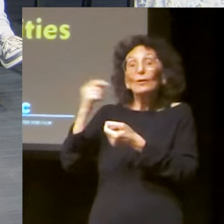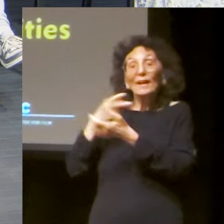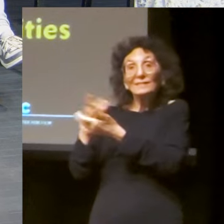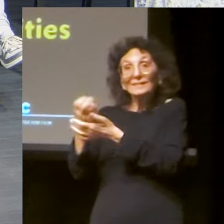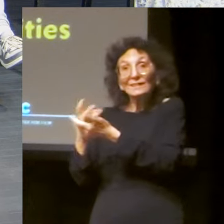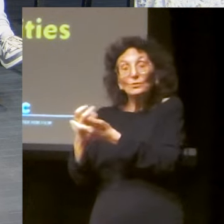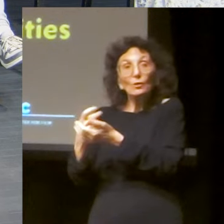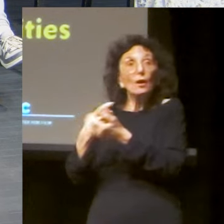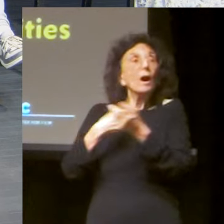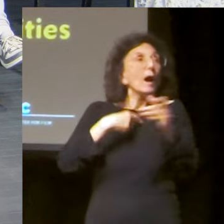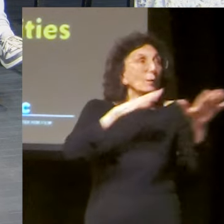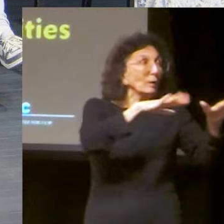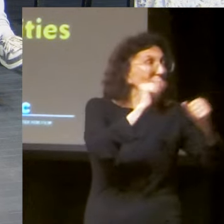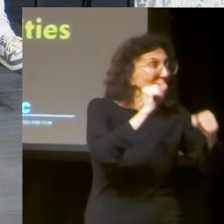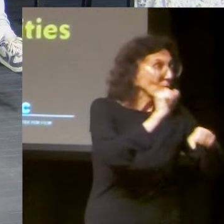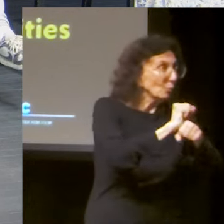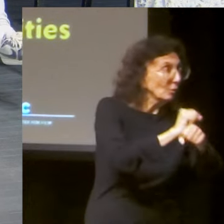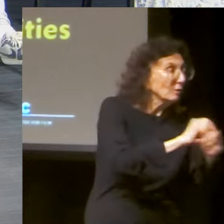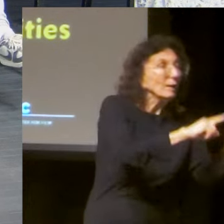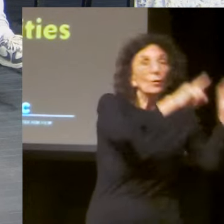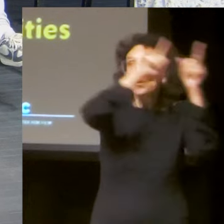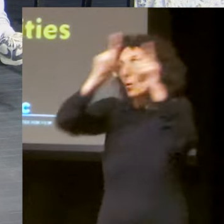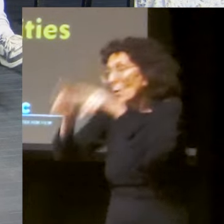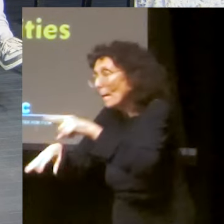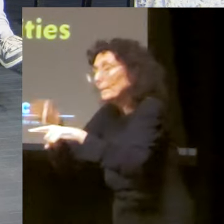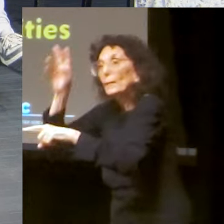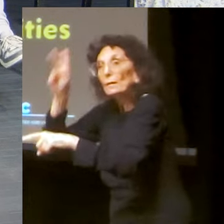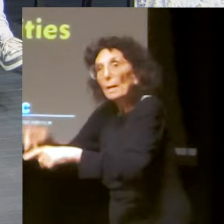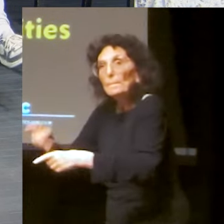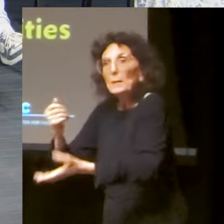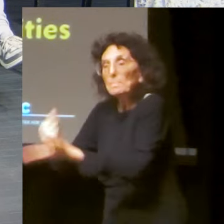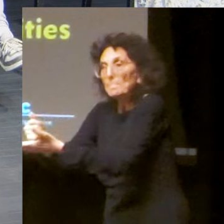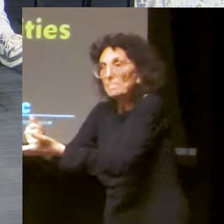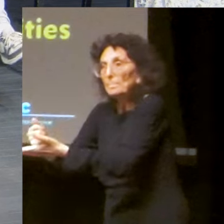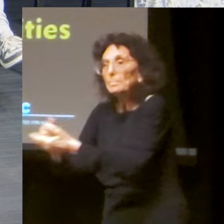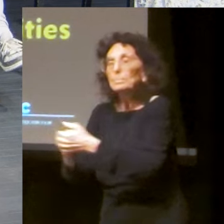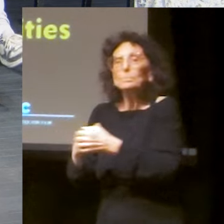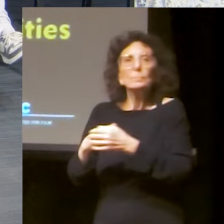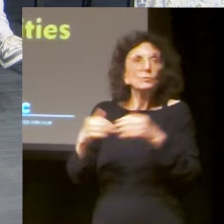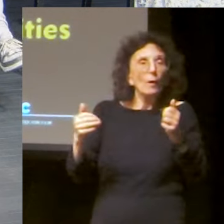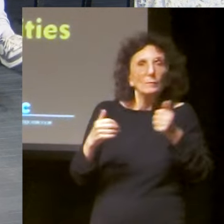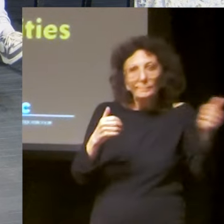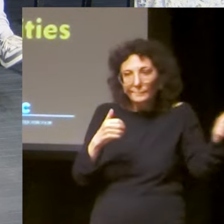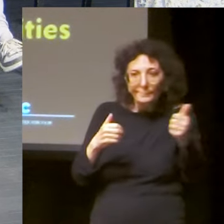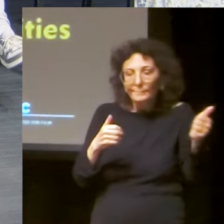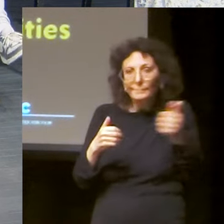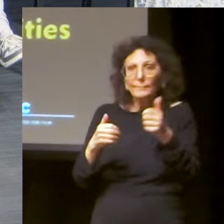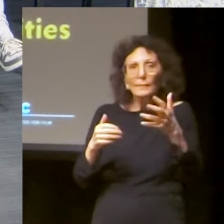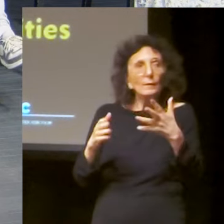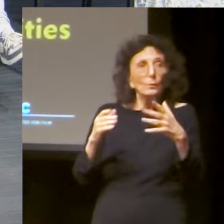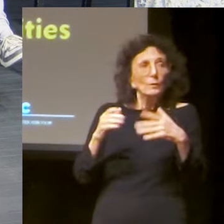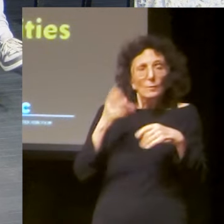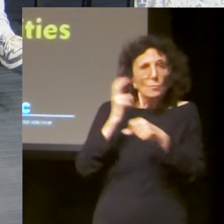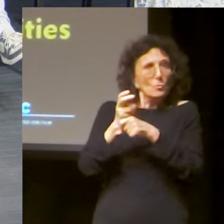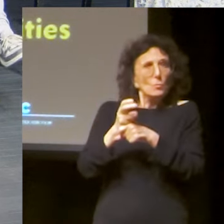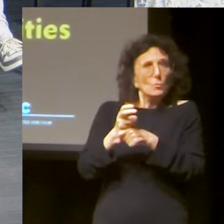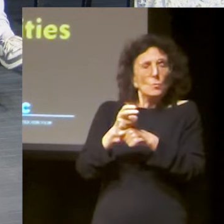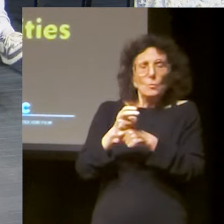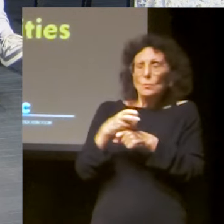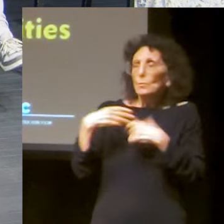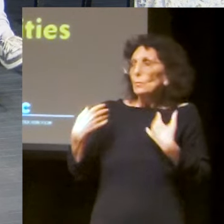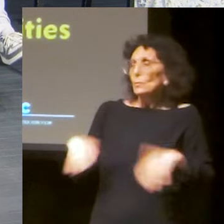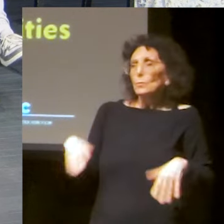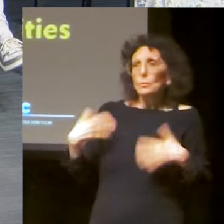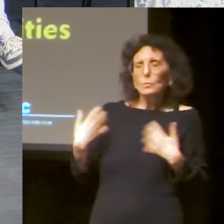what she could do for him. And if he had a seizure, she would call me. And here I leave work,